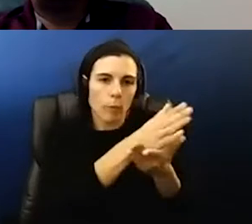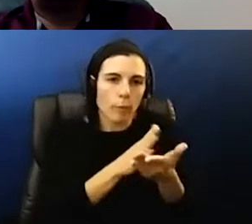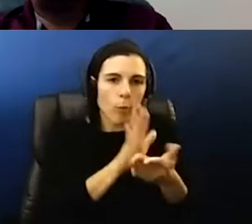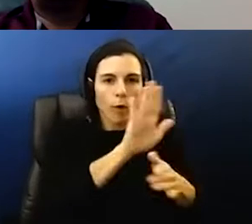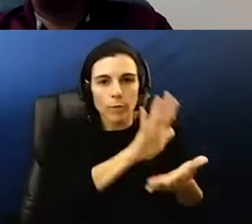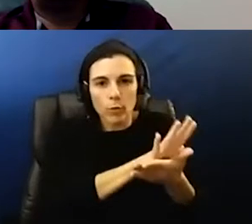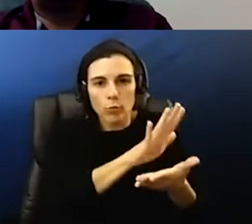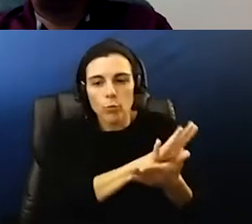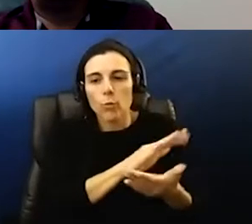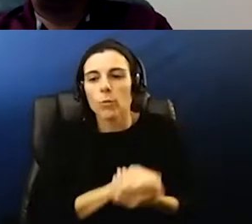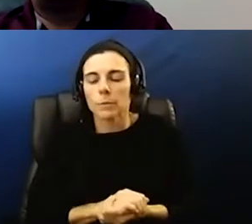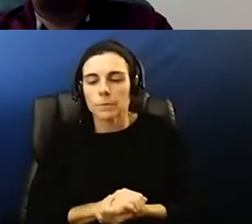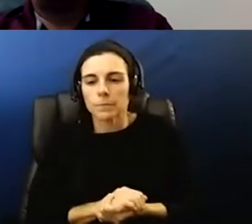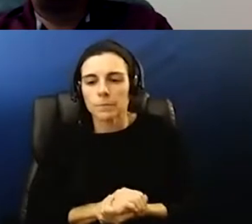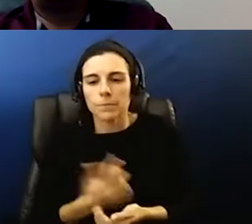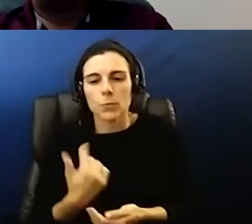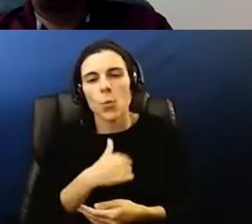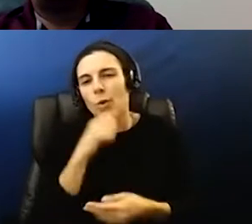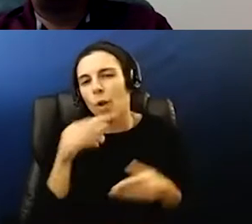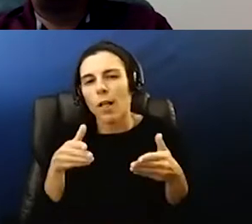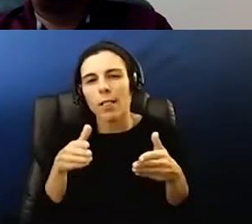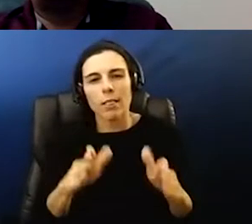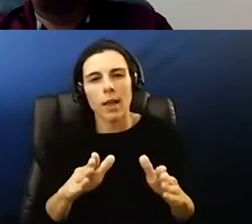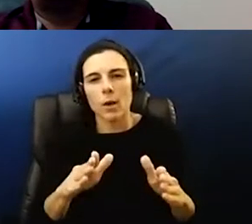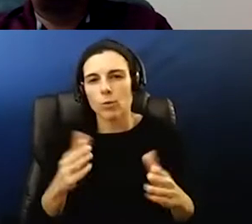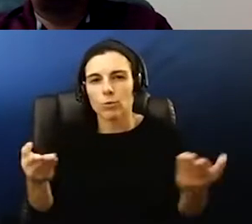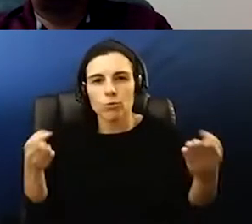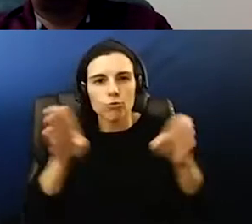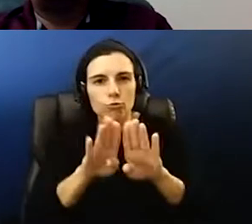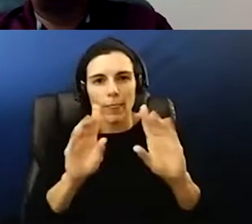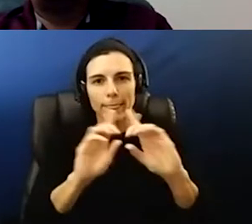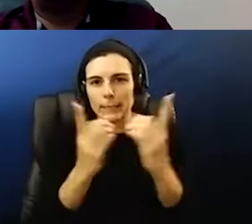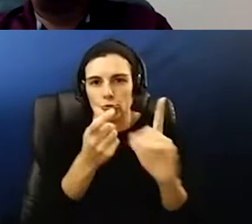time but we're not allowed to shut our district down